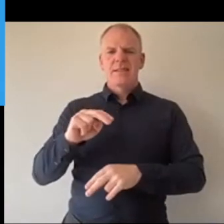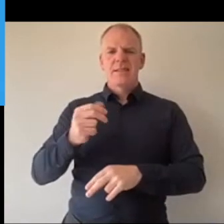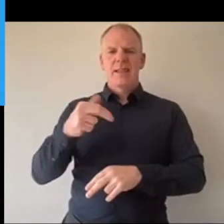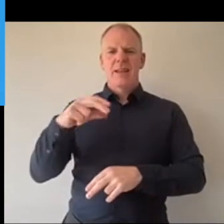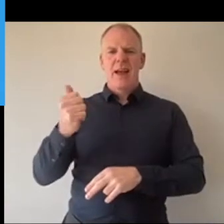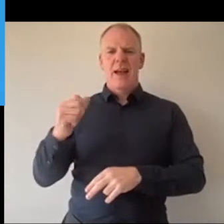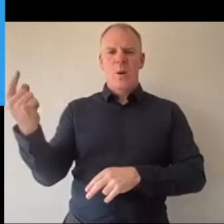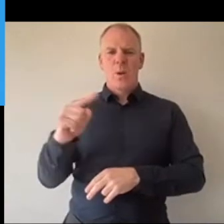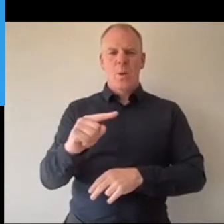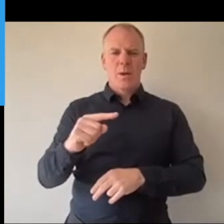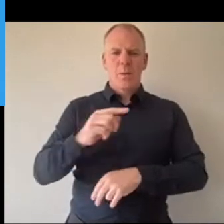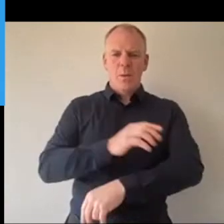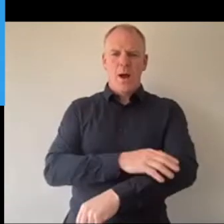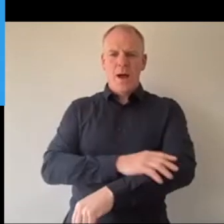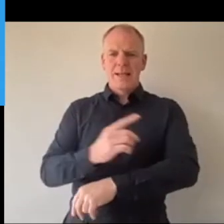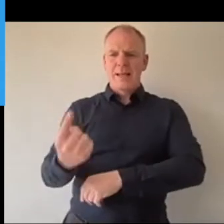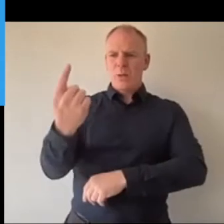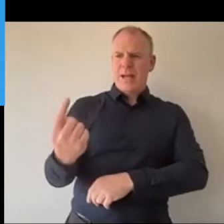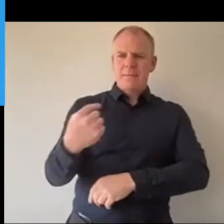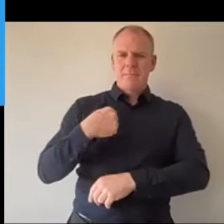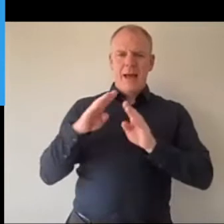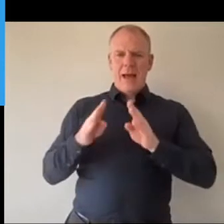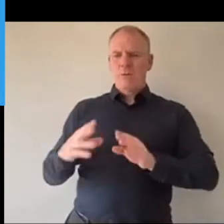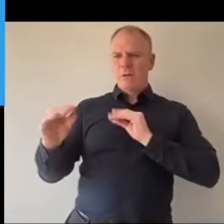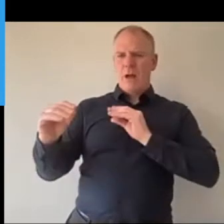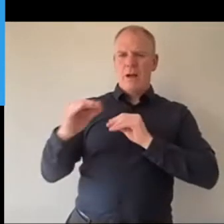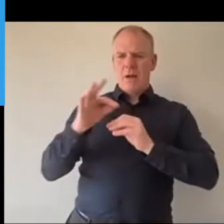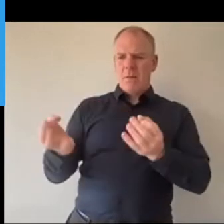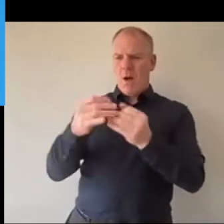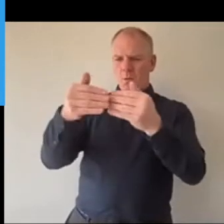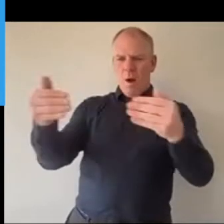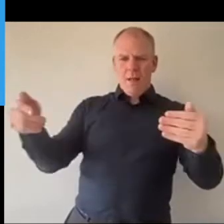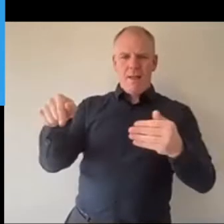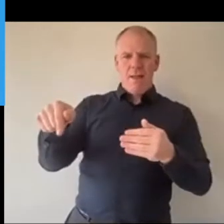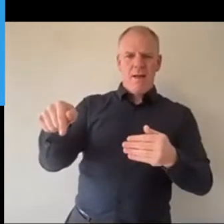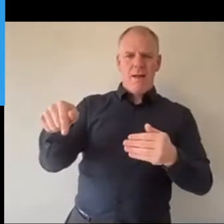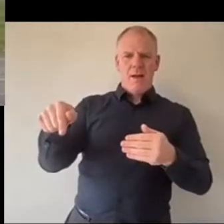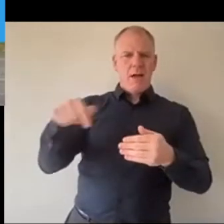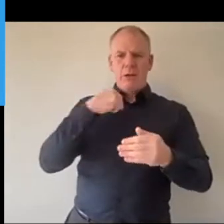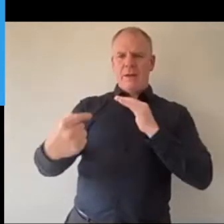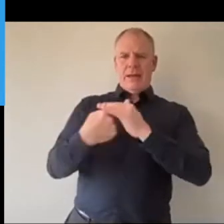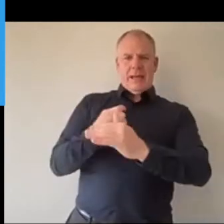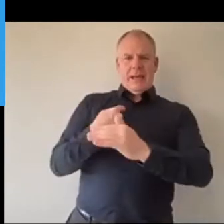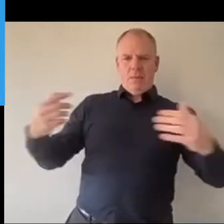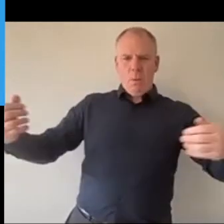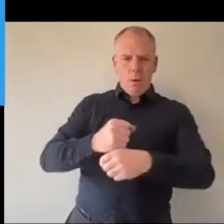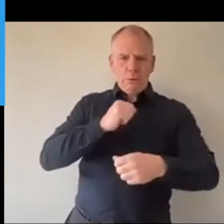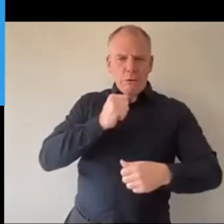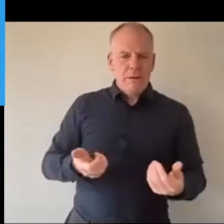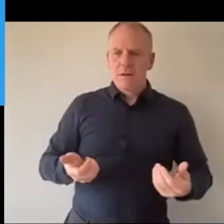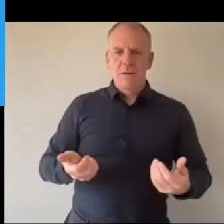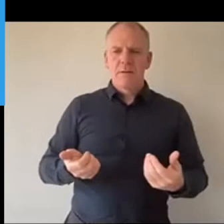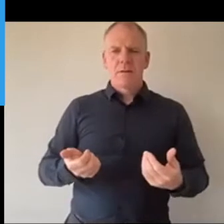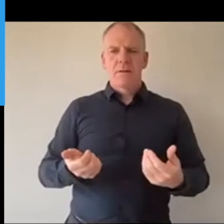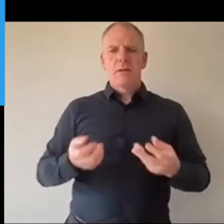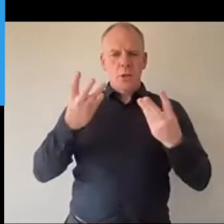the garden. Because she can't, like, she can't come near anybody, obviously, because she wants to, like, be safe. You know, because I used